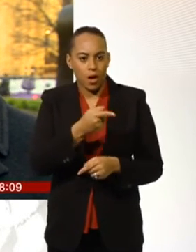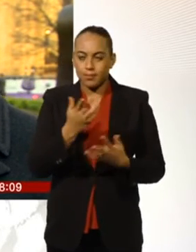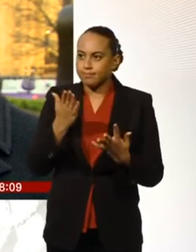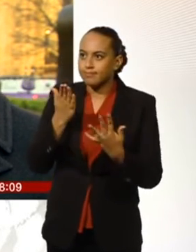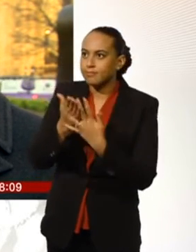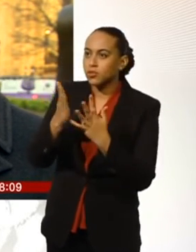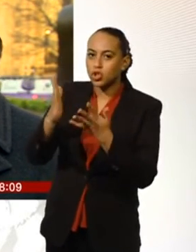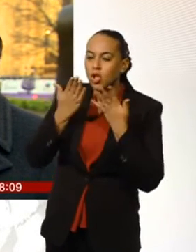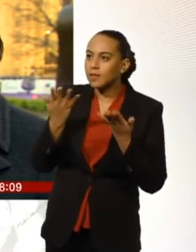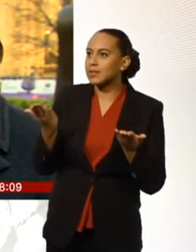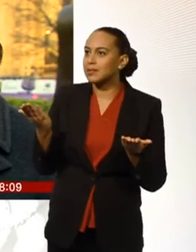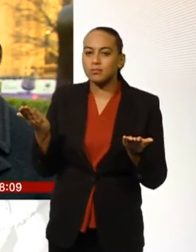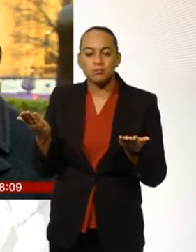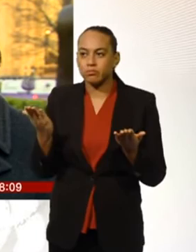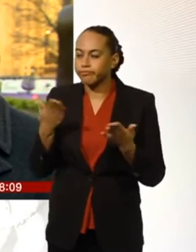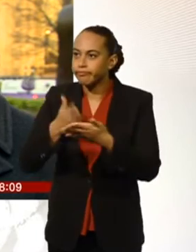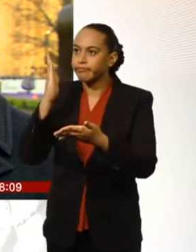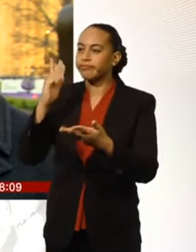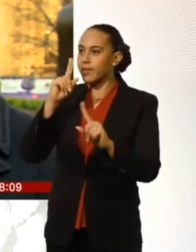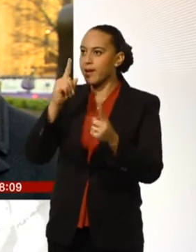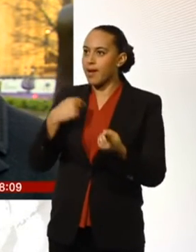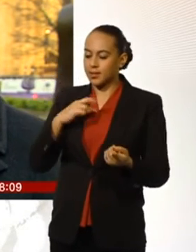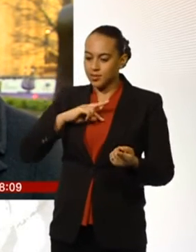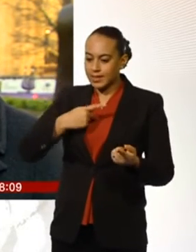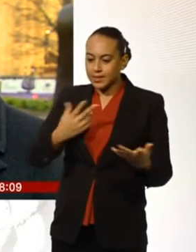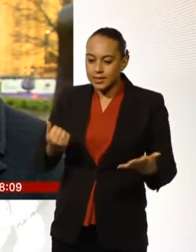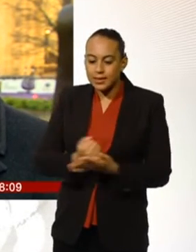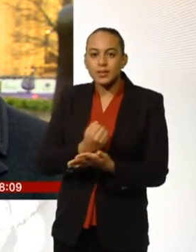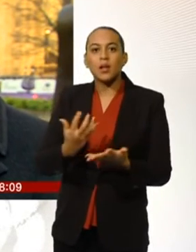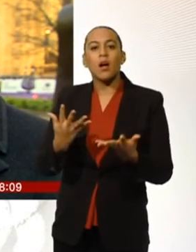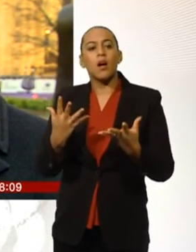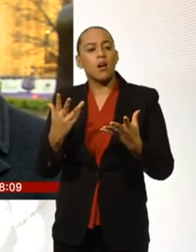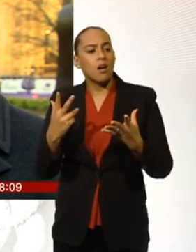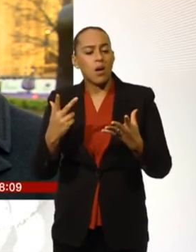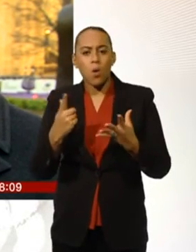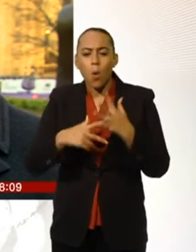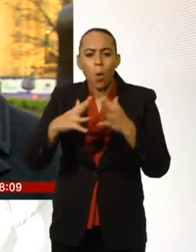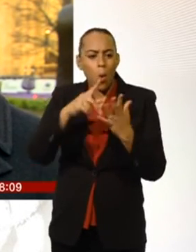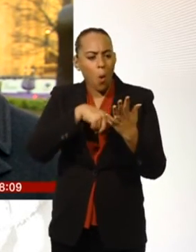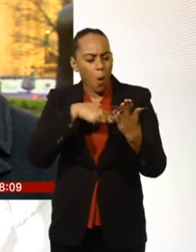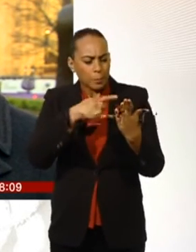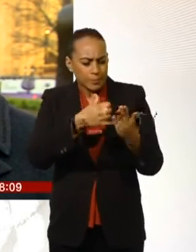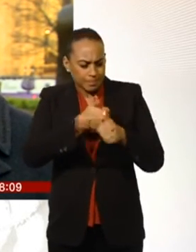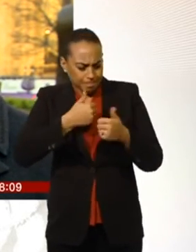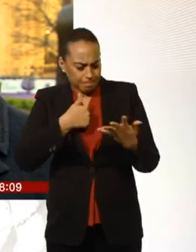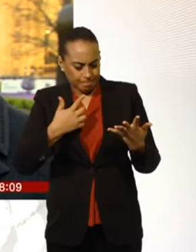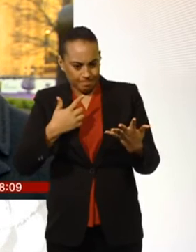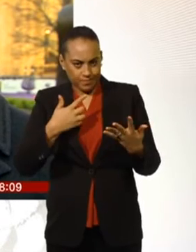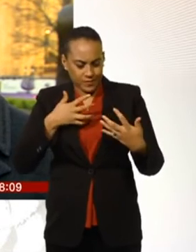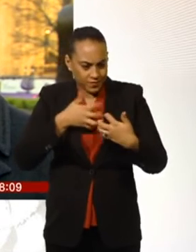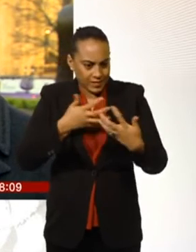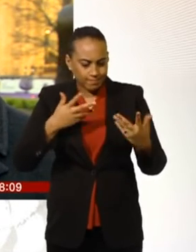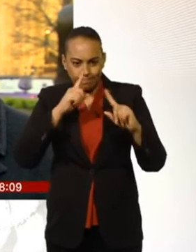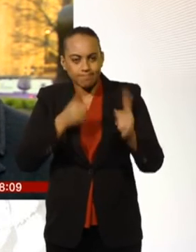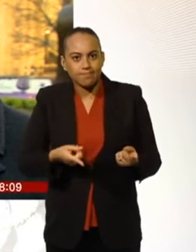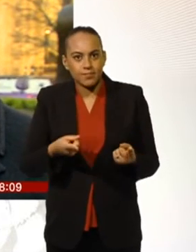services or indeed just the way the law doesn't work for them in the way that we would hope it would. That's for me the most shocking